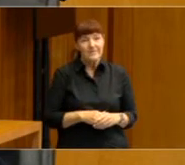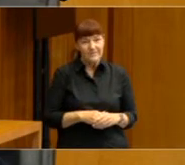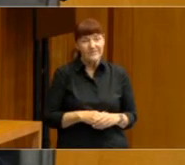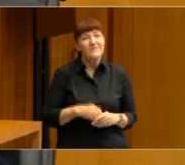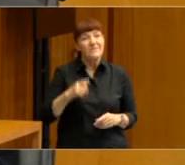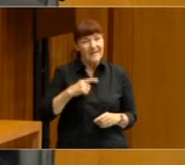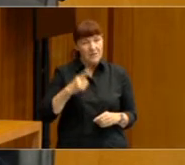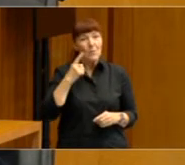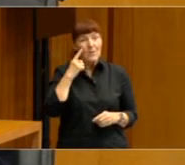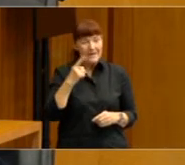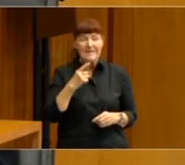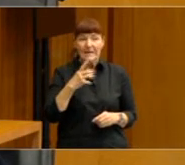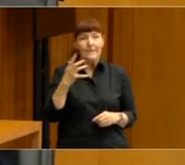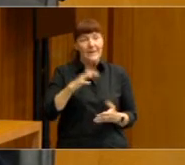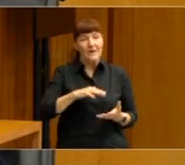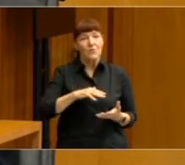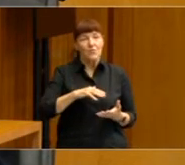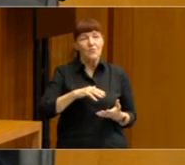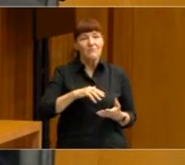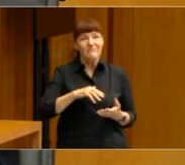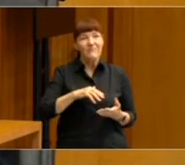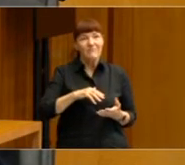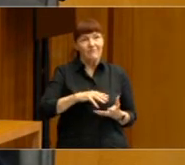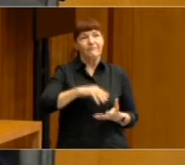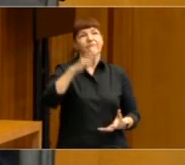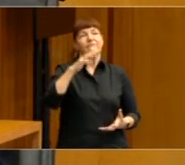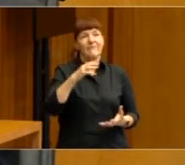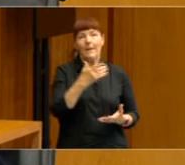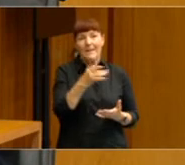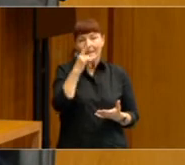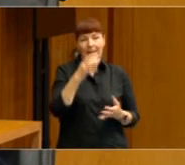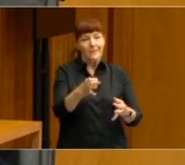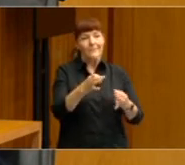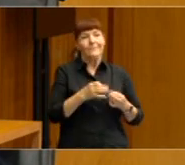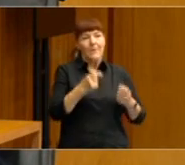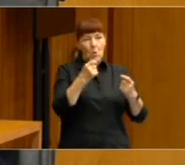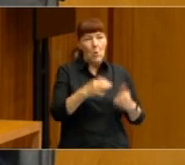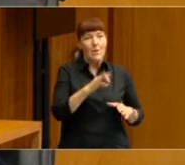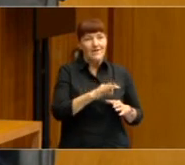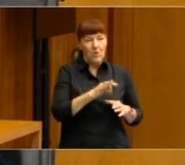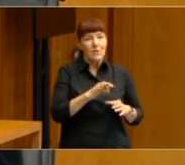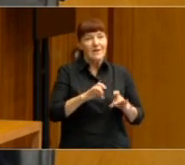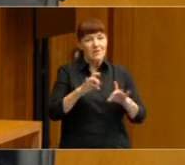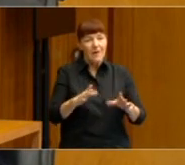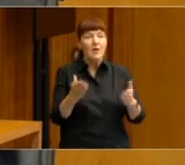such a spectacular rise rise in early voting in Australia compared to a lot of other countries.